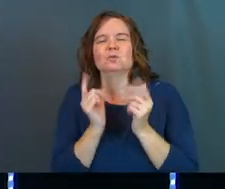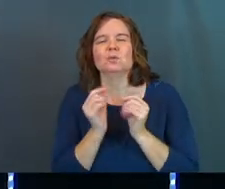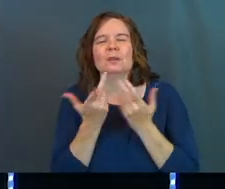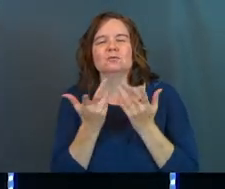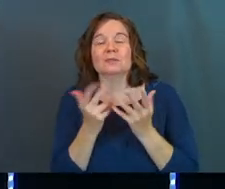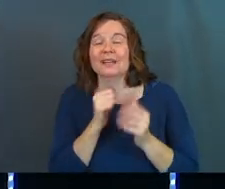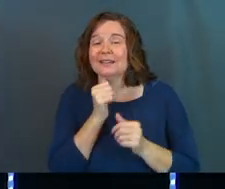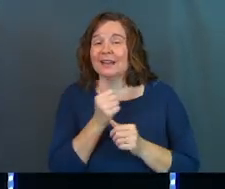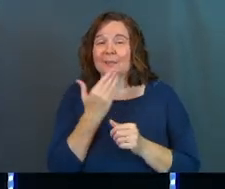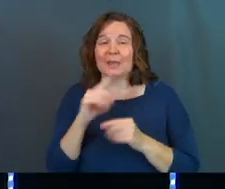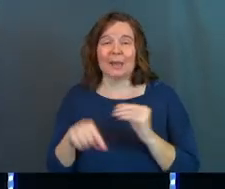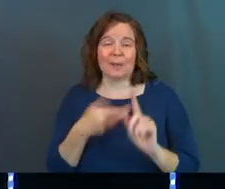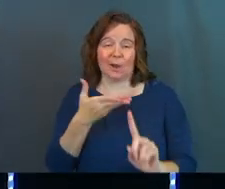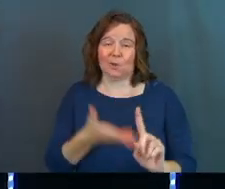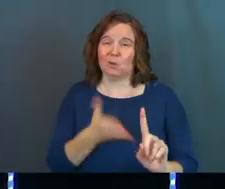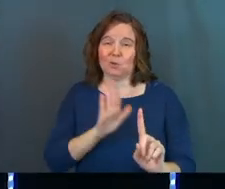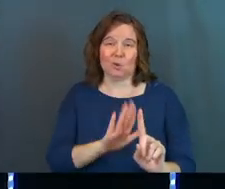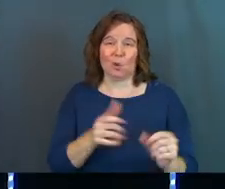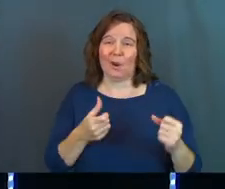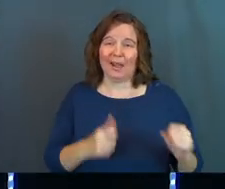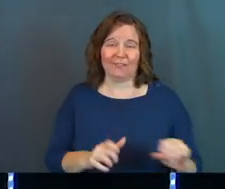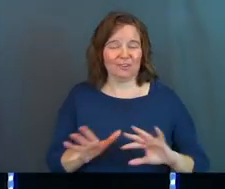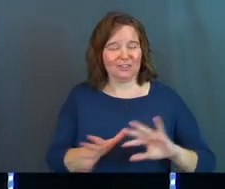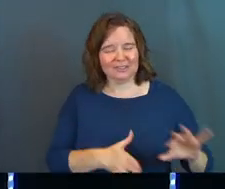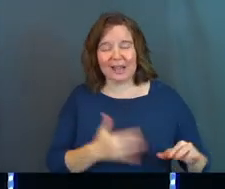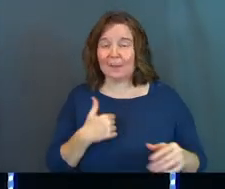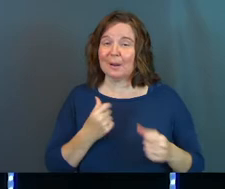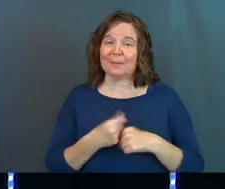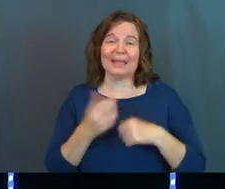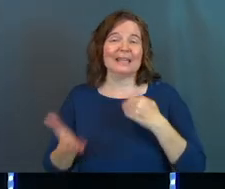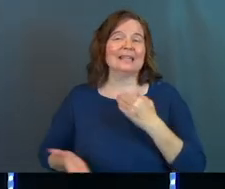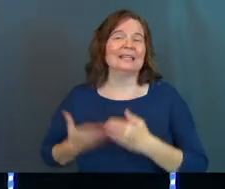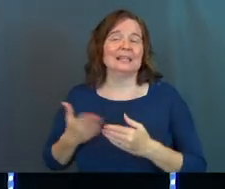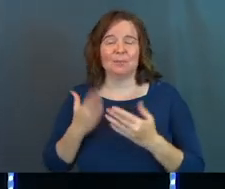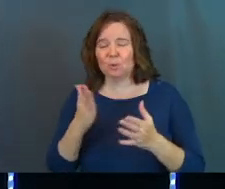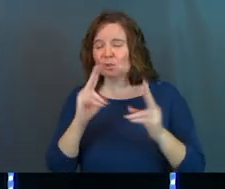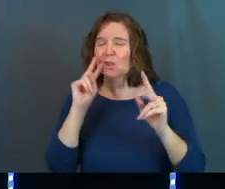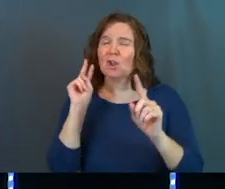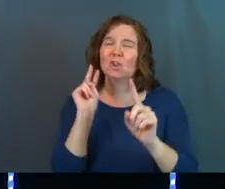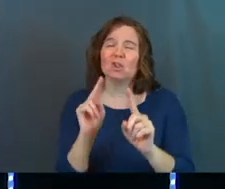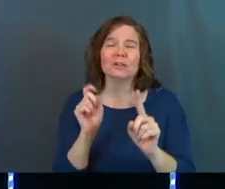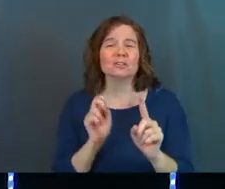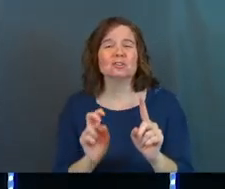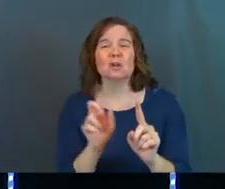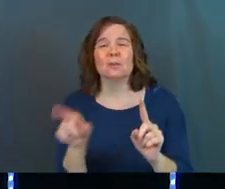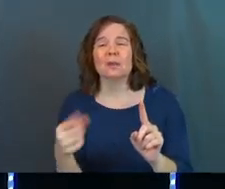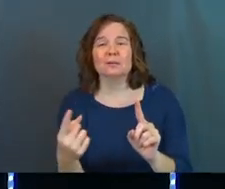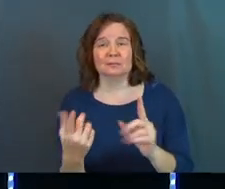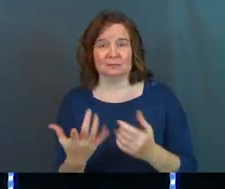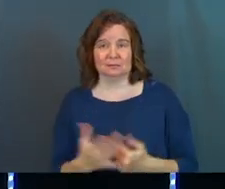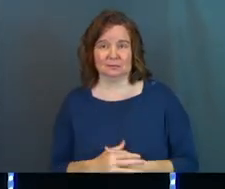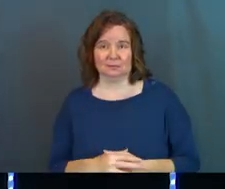And it's not going to be about your effort because I'm going to make it so easy. But will you just look at the serpent?